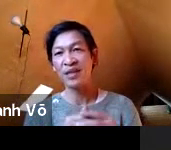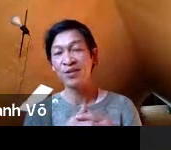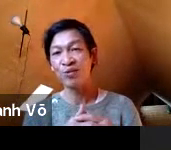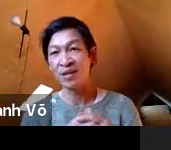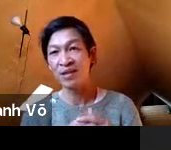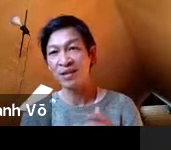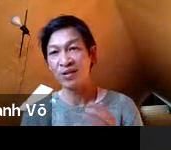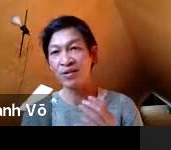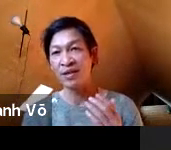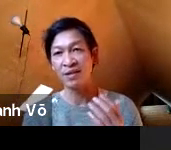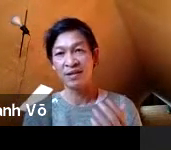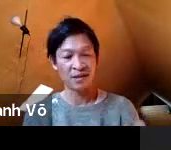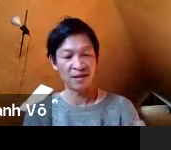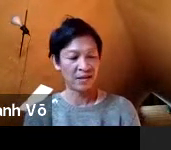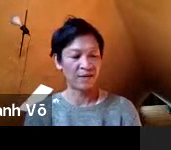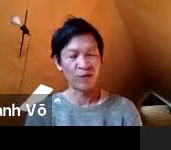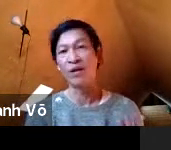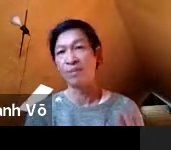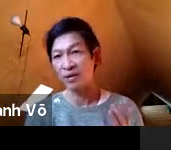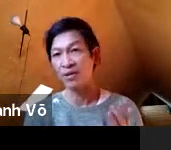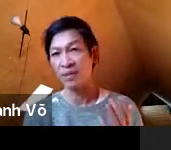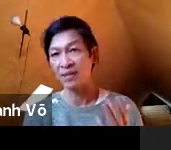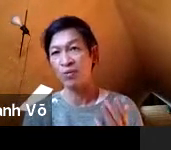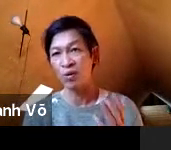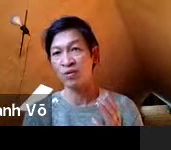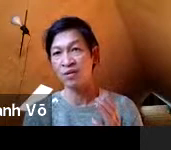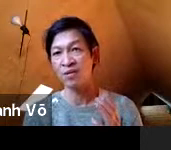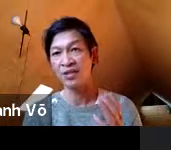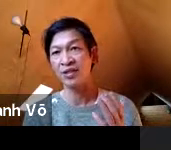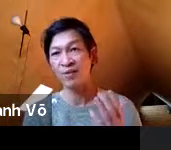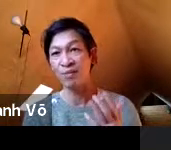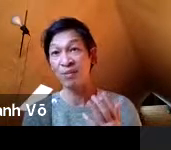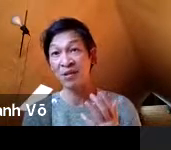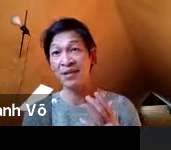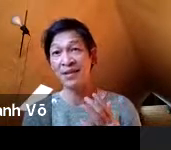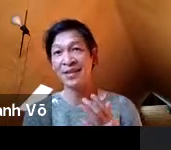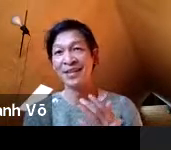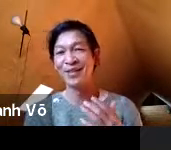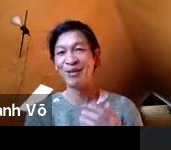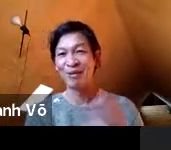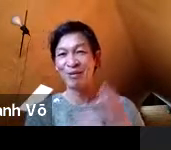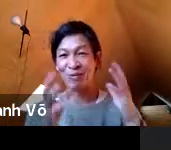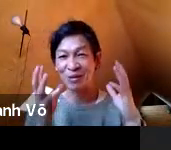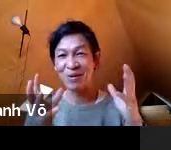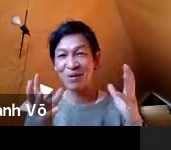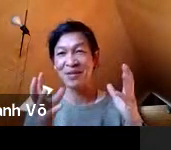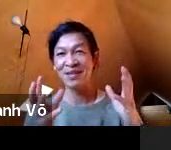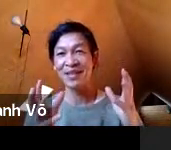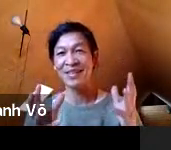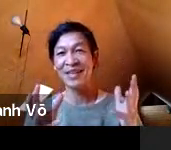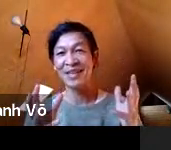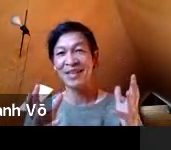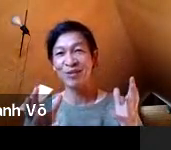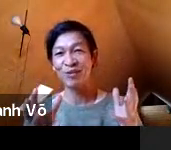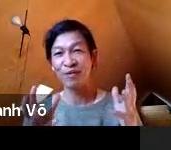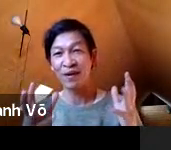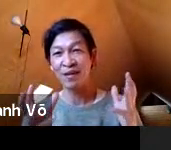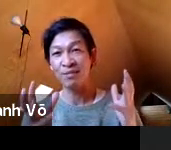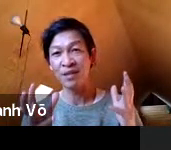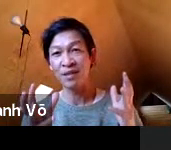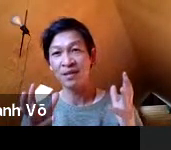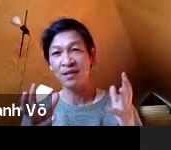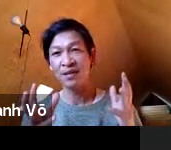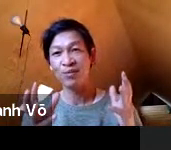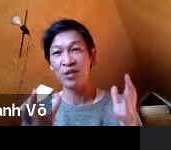picture things together and I've heard about Martin Wong's legendary mother. So it was the mother he had taken to